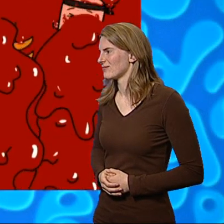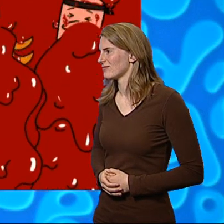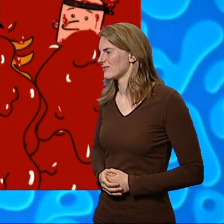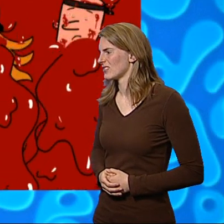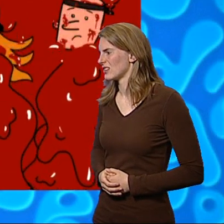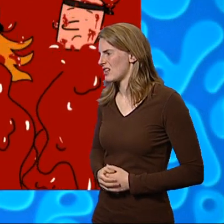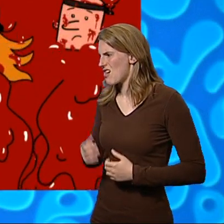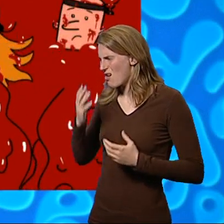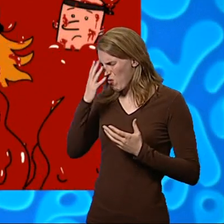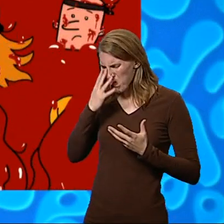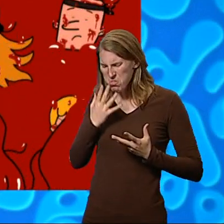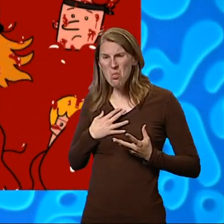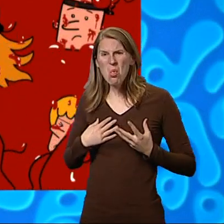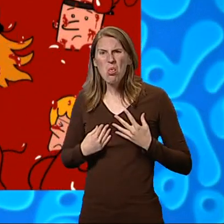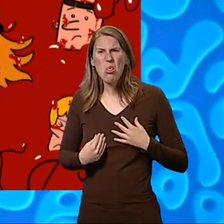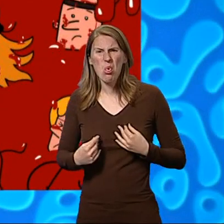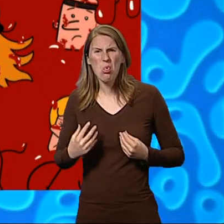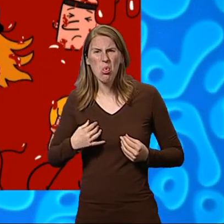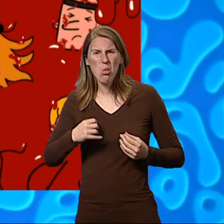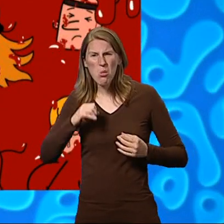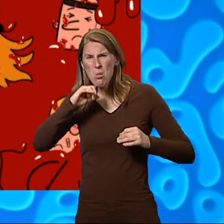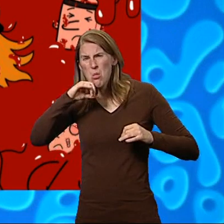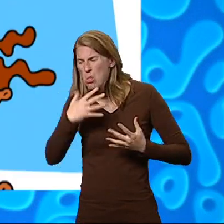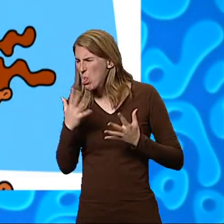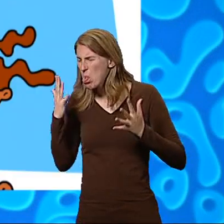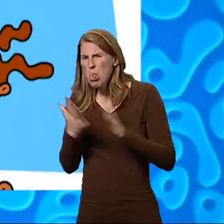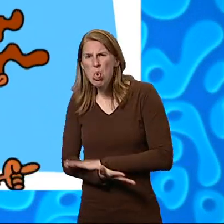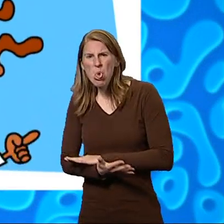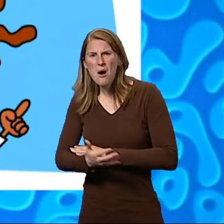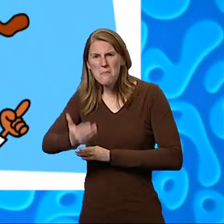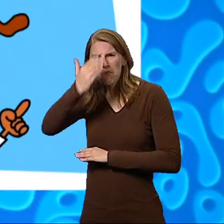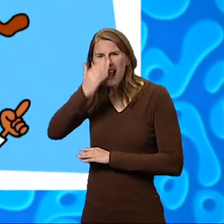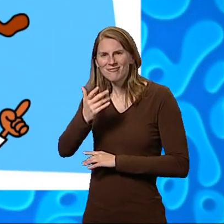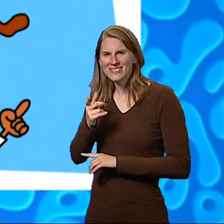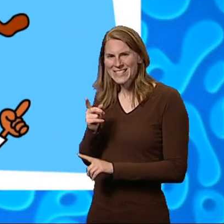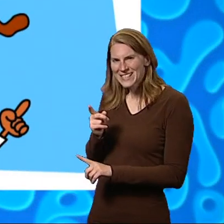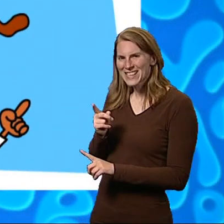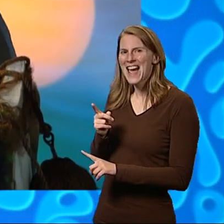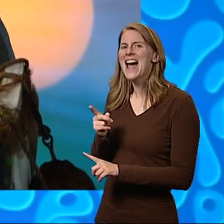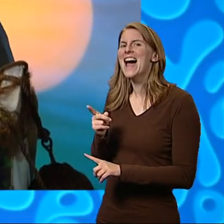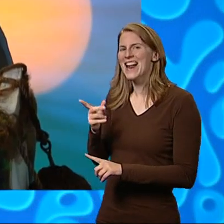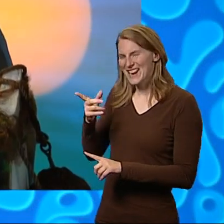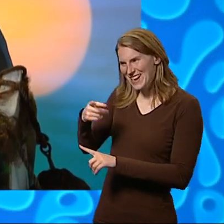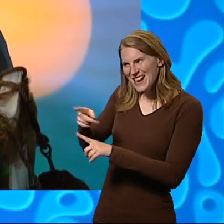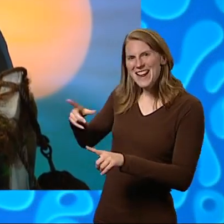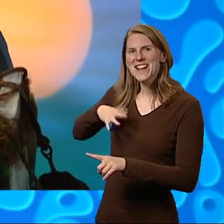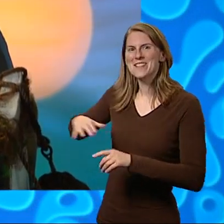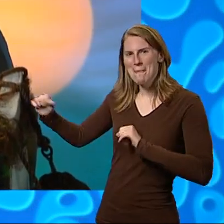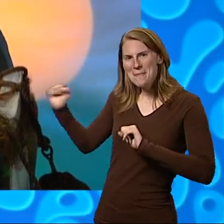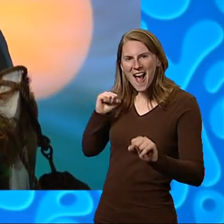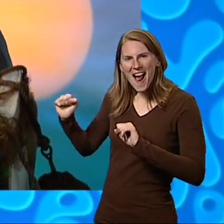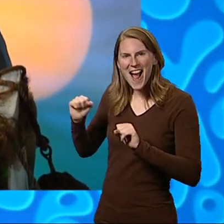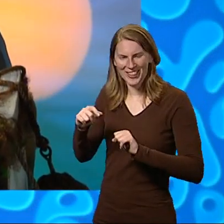What a horribly messy looking bunch of pirates, said Corkella. I think they need a bath, don't you? Yes, yelled the others.